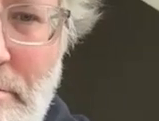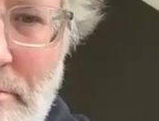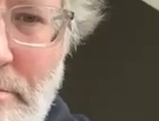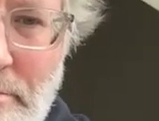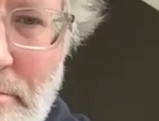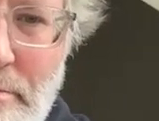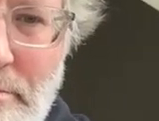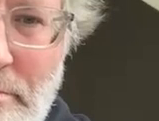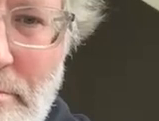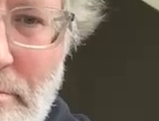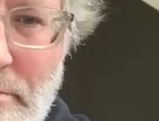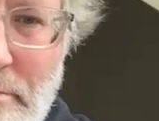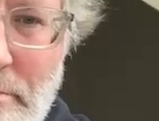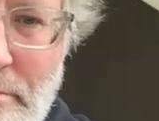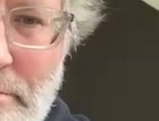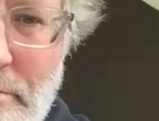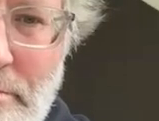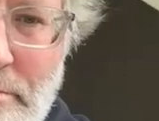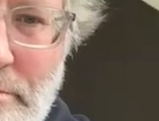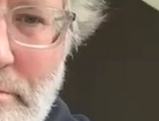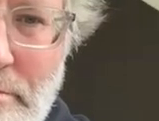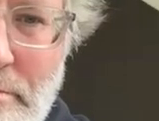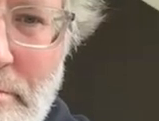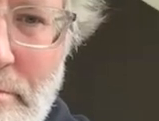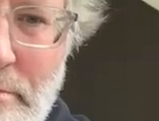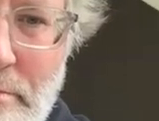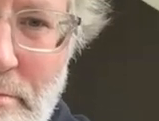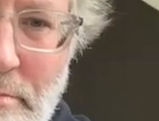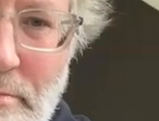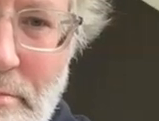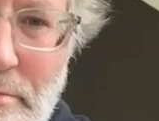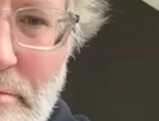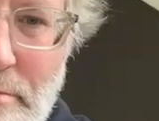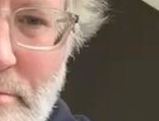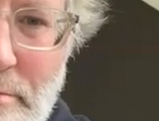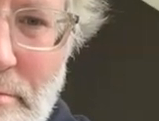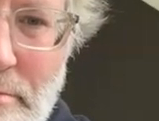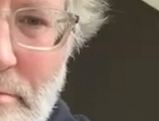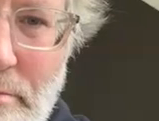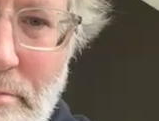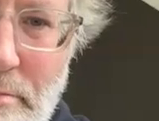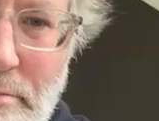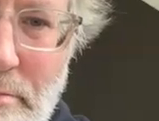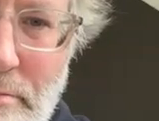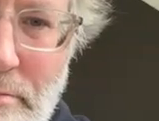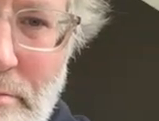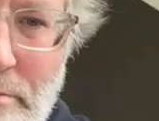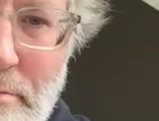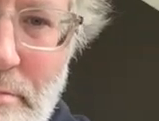it does affect people it makes us think twice it makes you know with my students they